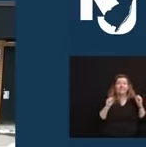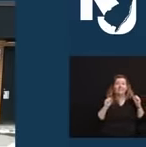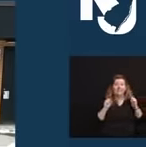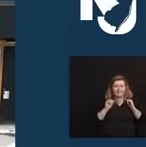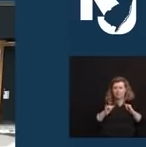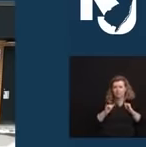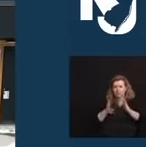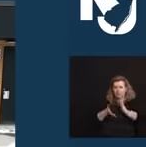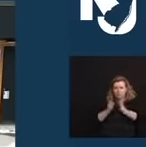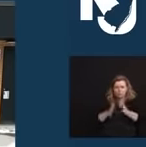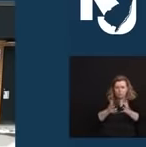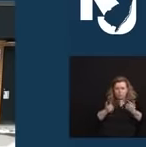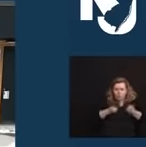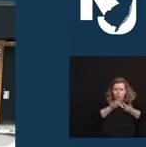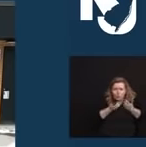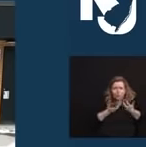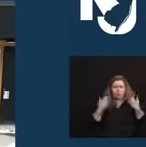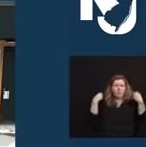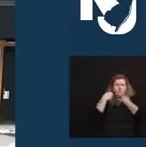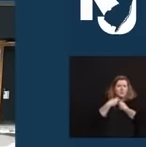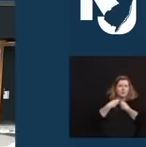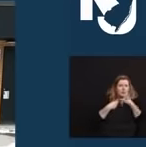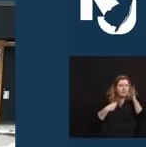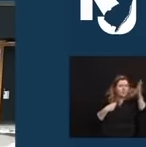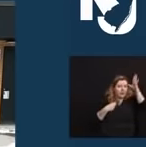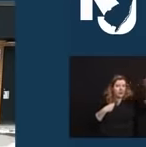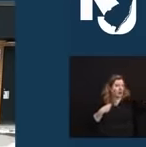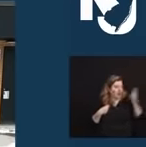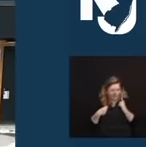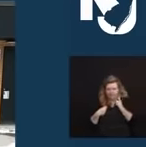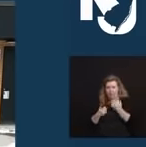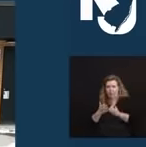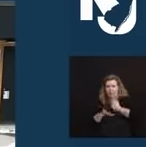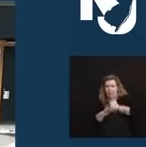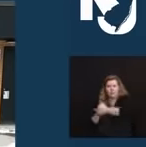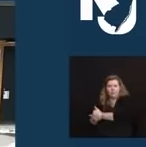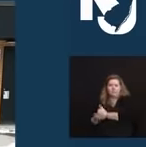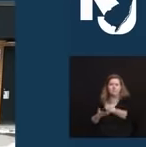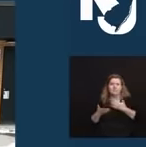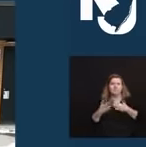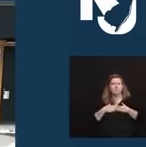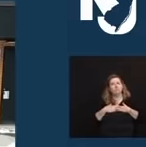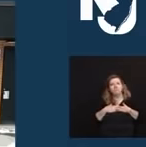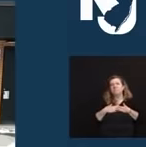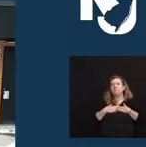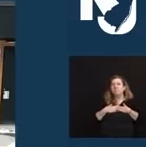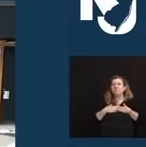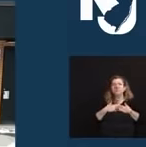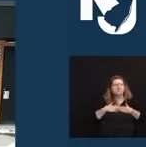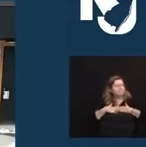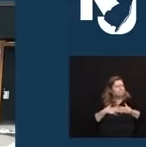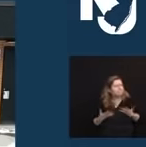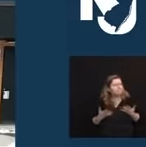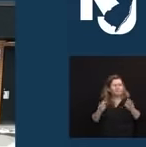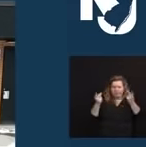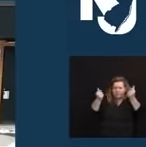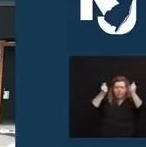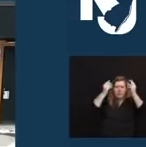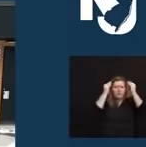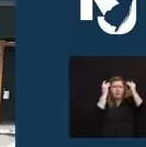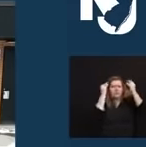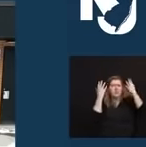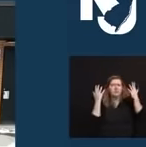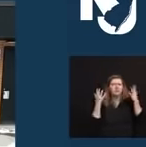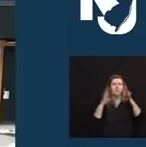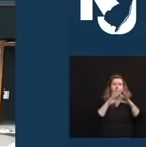father and mom were able to get to their sides. Thanks to their selflessness and quick thinking, there's one family that has a little extra